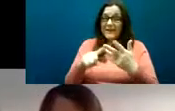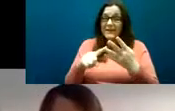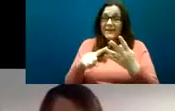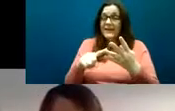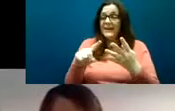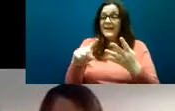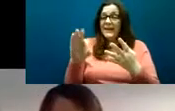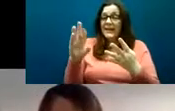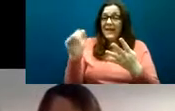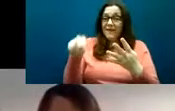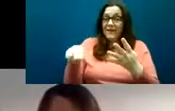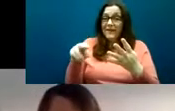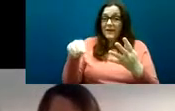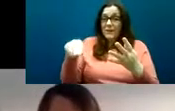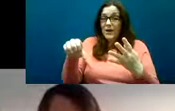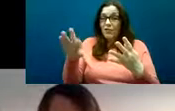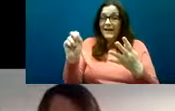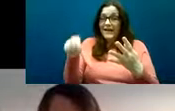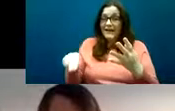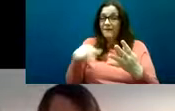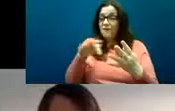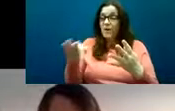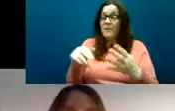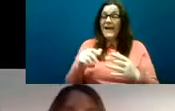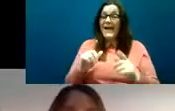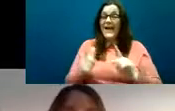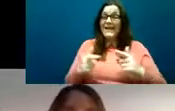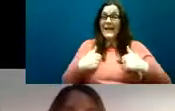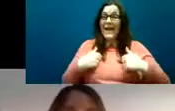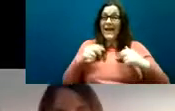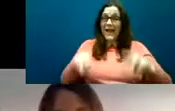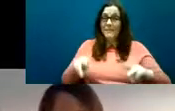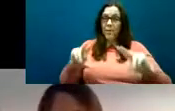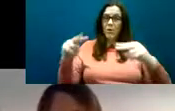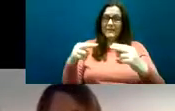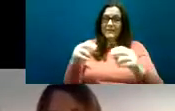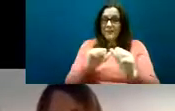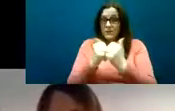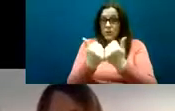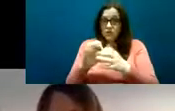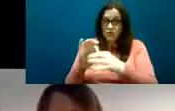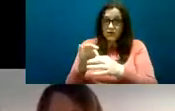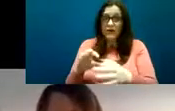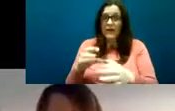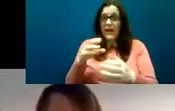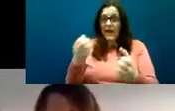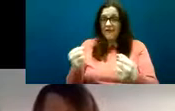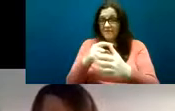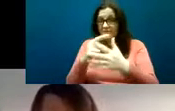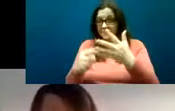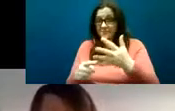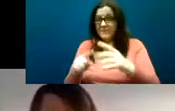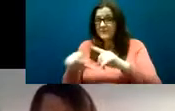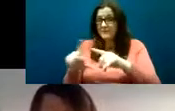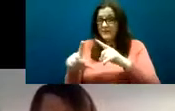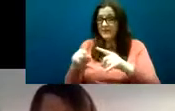Sophia Kilcullen were our partners from the PPI Project DCU and Desmond Murphy and one other PPI